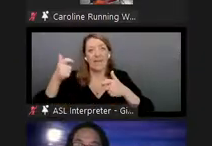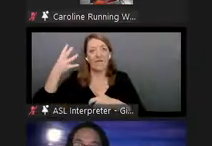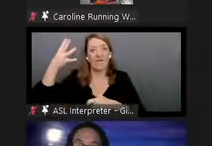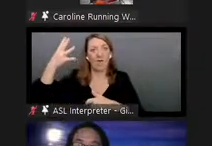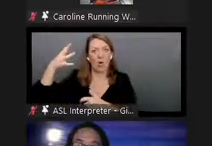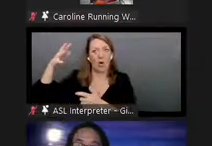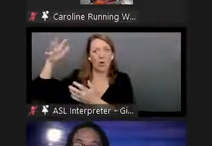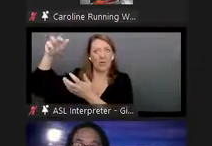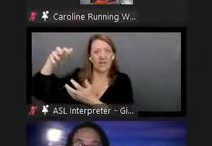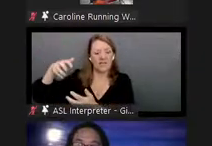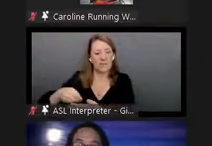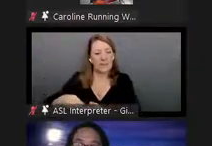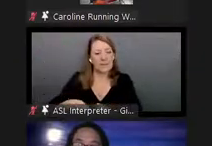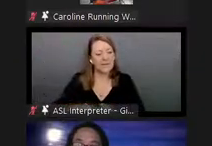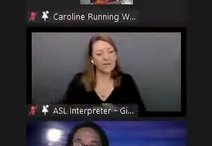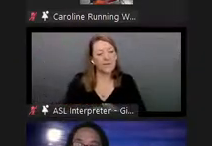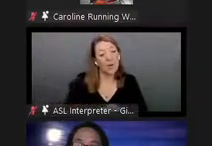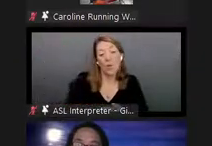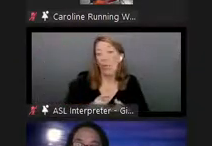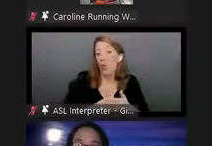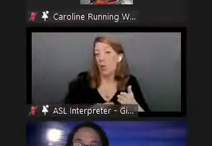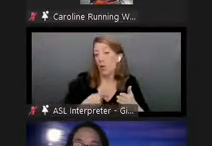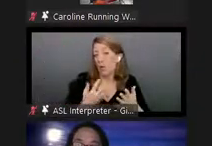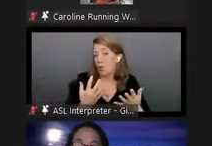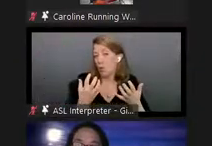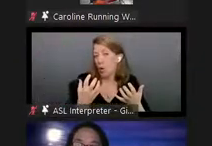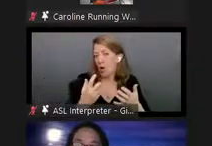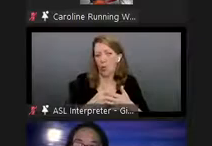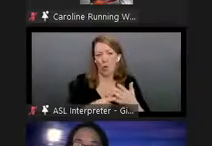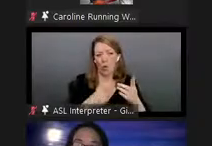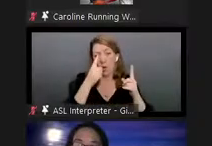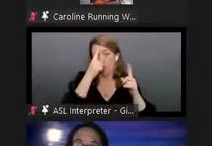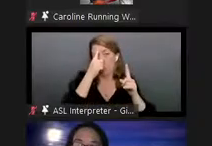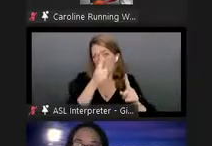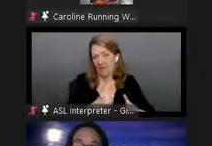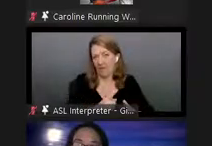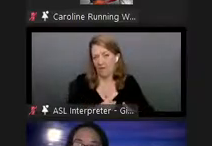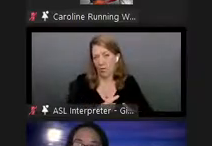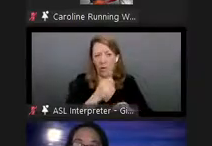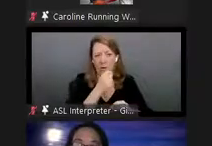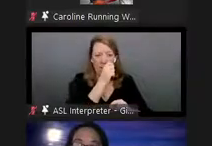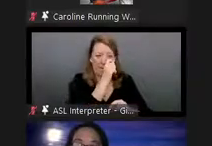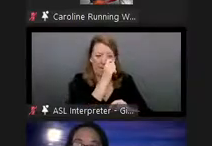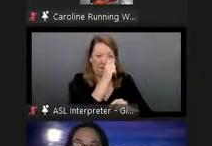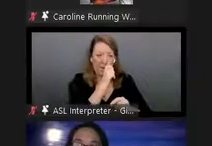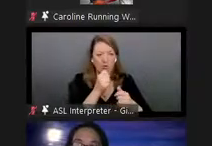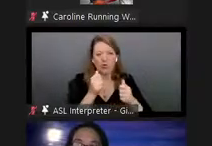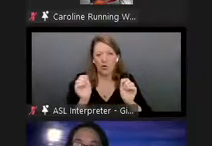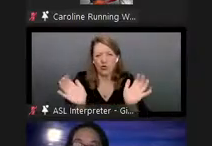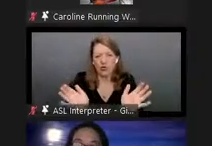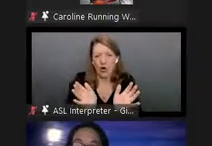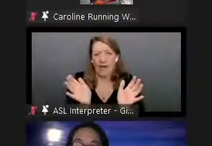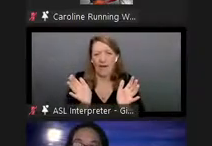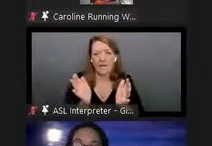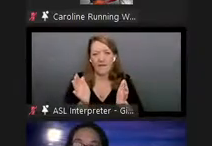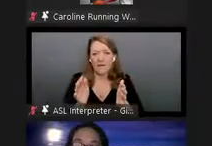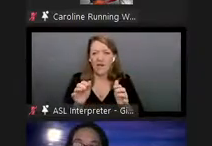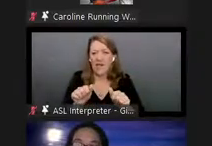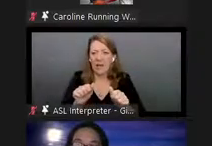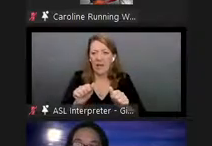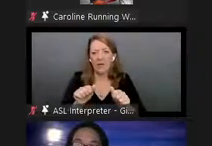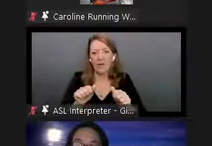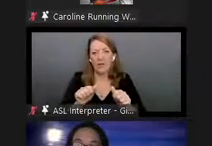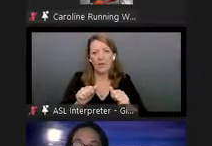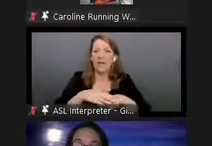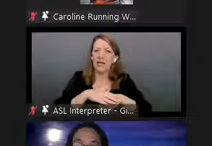of, um, what we want or what we're working towards, we're really trying to drive, um, to enable indigenous language communities to develop their